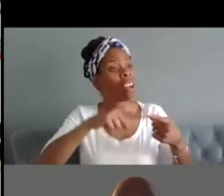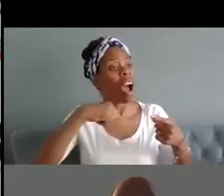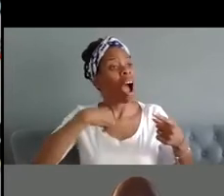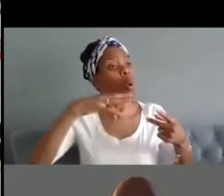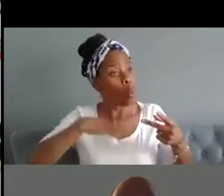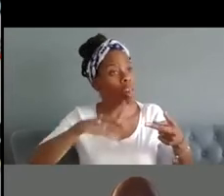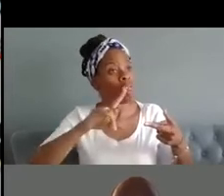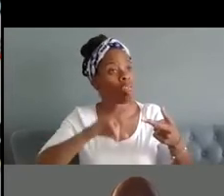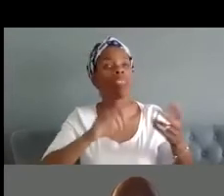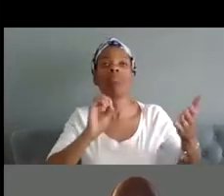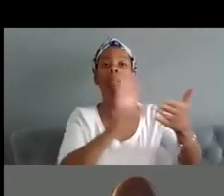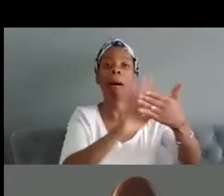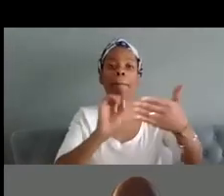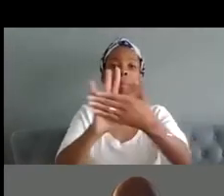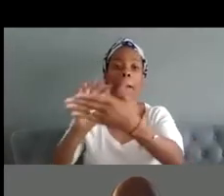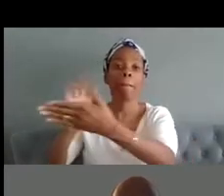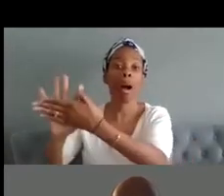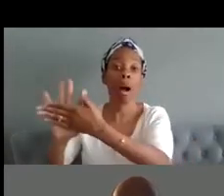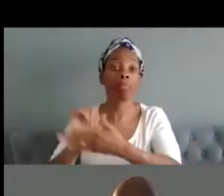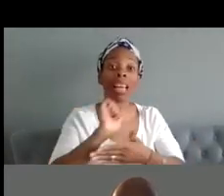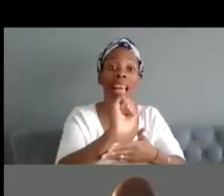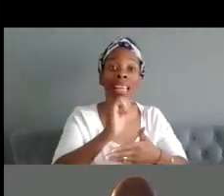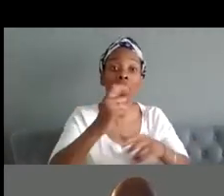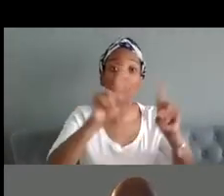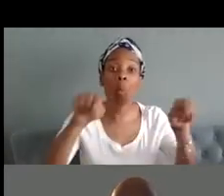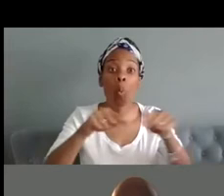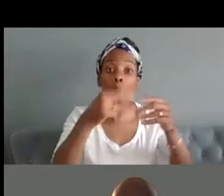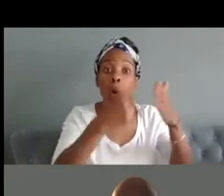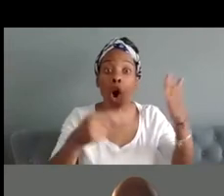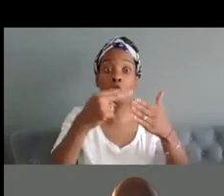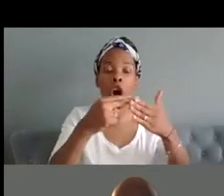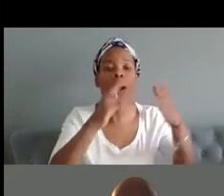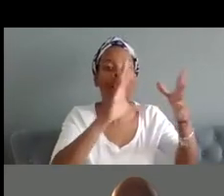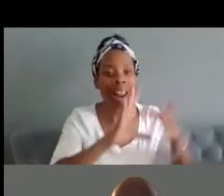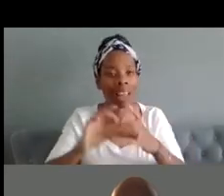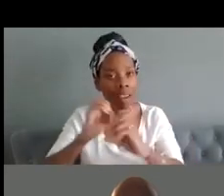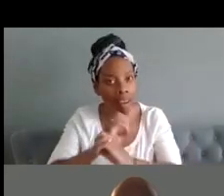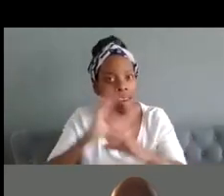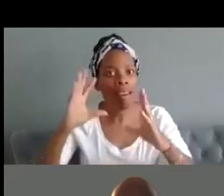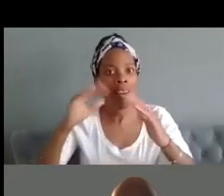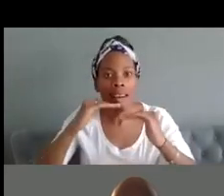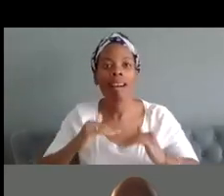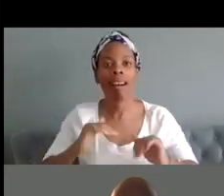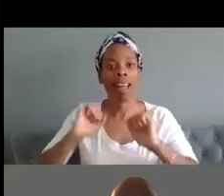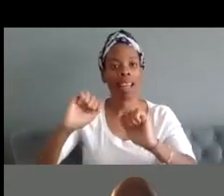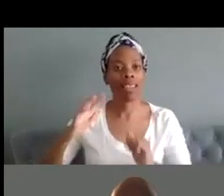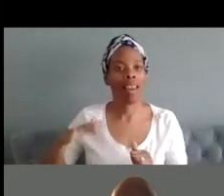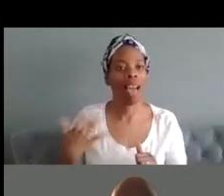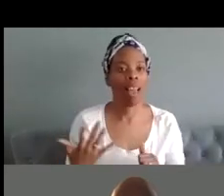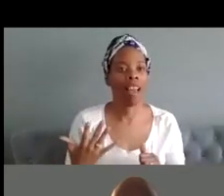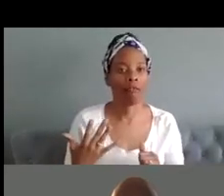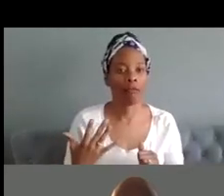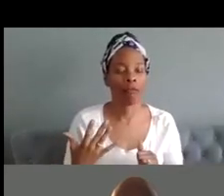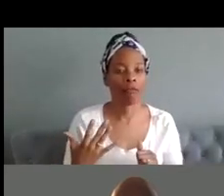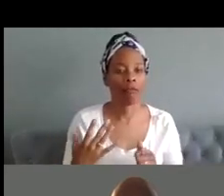is a way of understanding his life you know that's what's really exciting about it that it reflects this truth